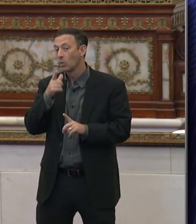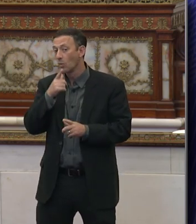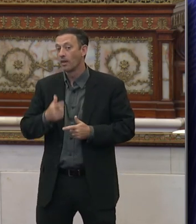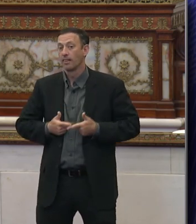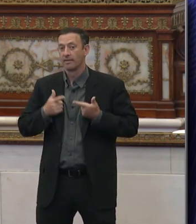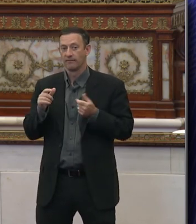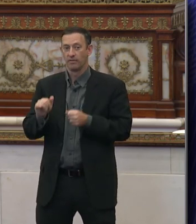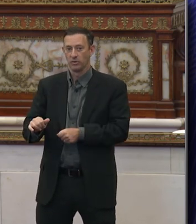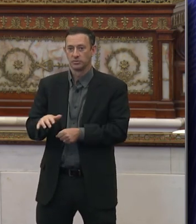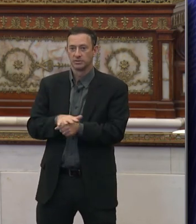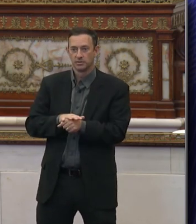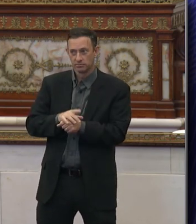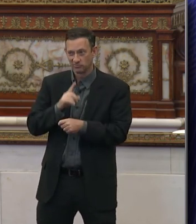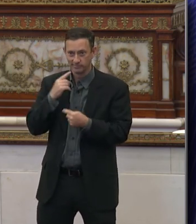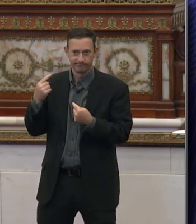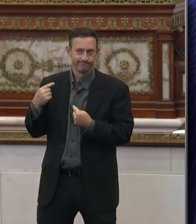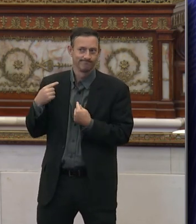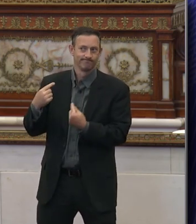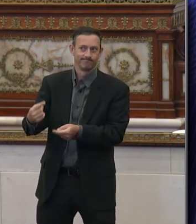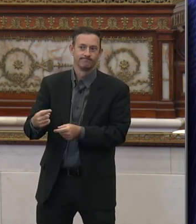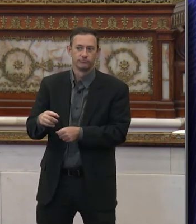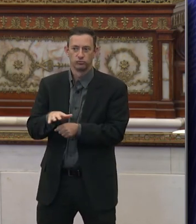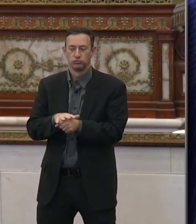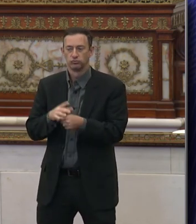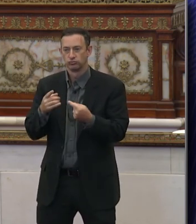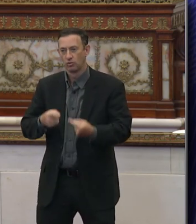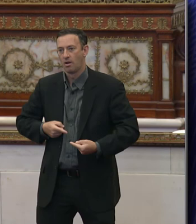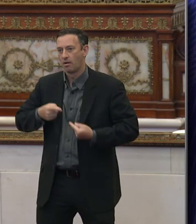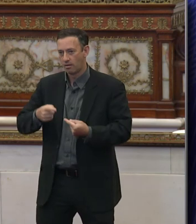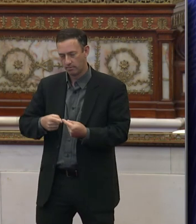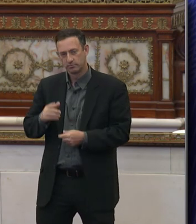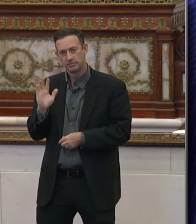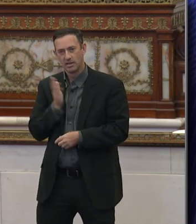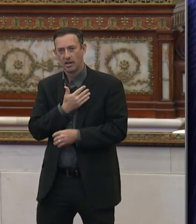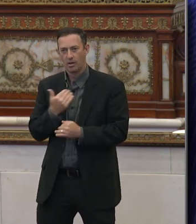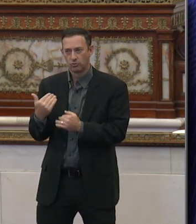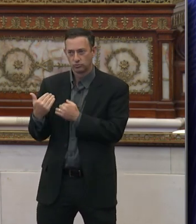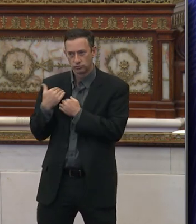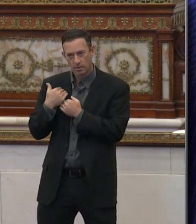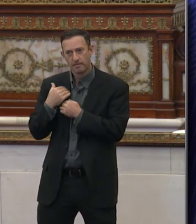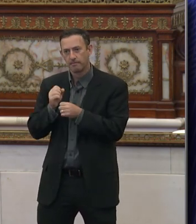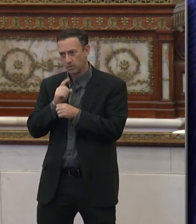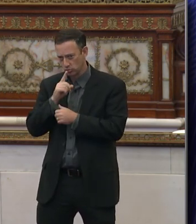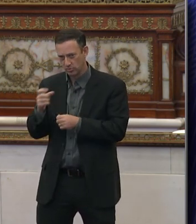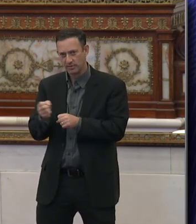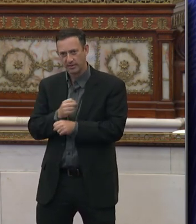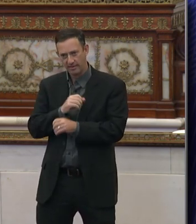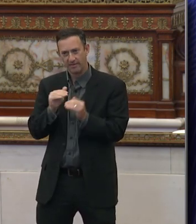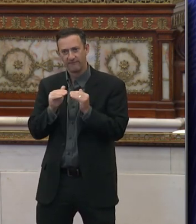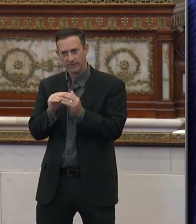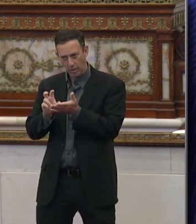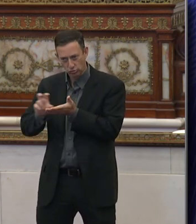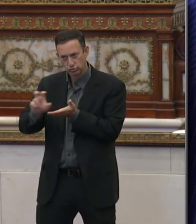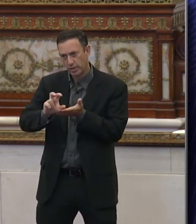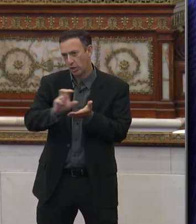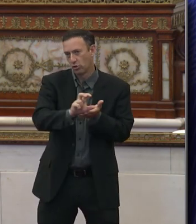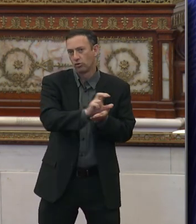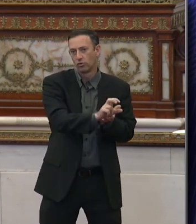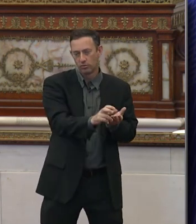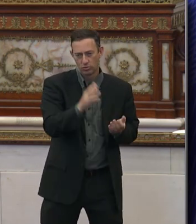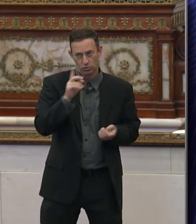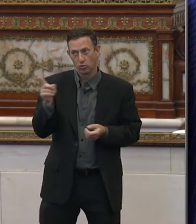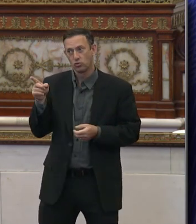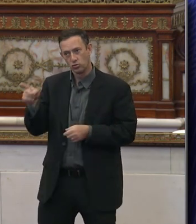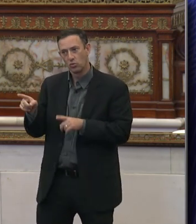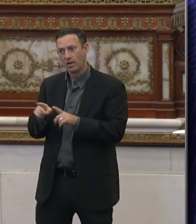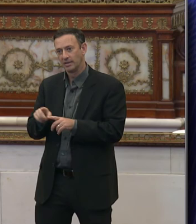in these neighborhoods that have really been struggling. And, you know, it's our job to make sure that they get their fair share. And I know that you, as